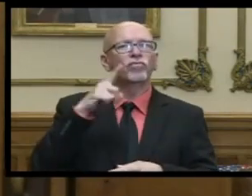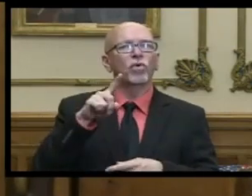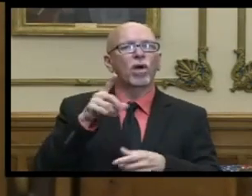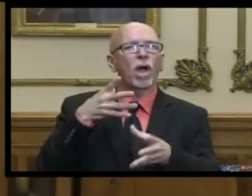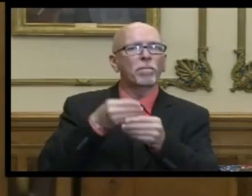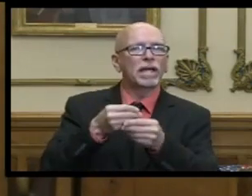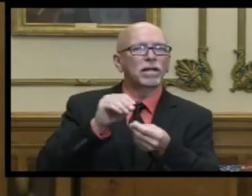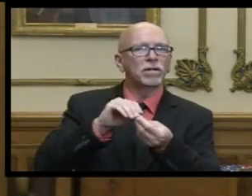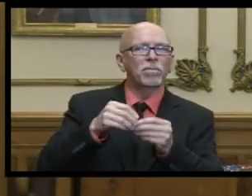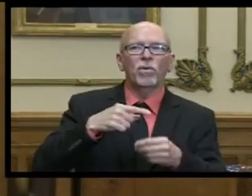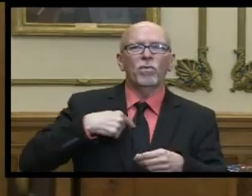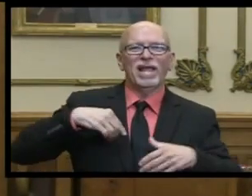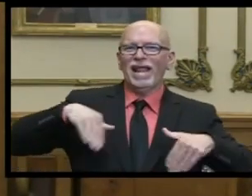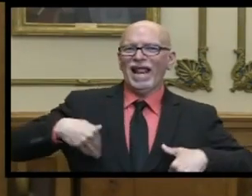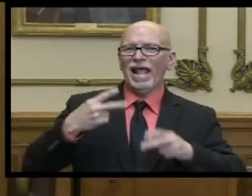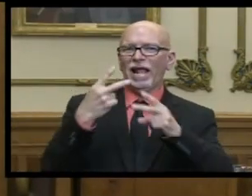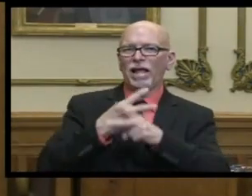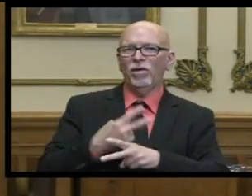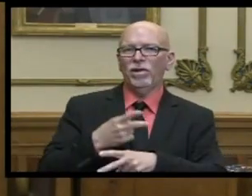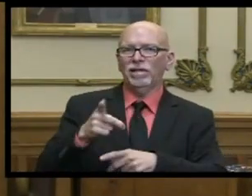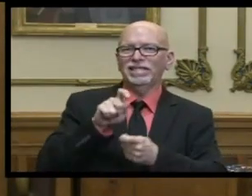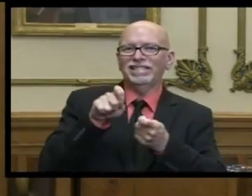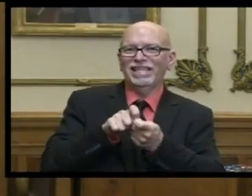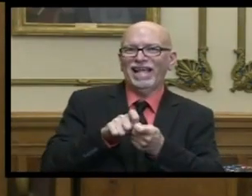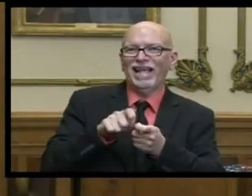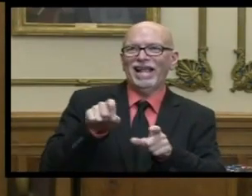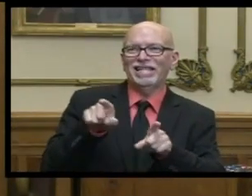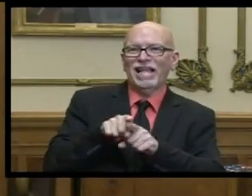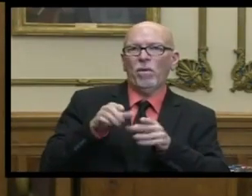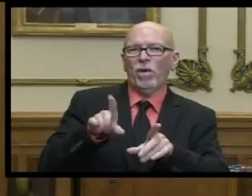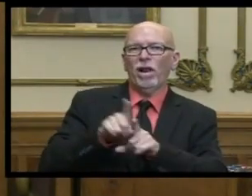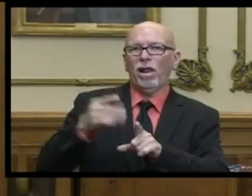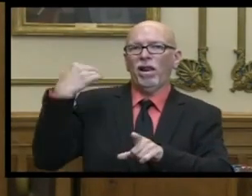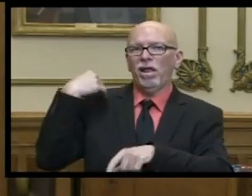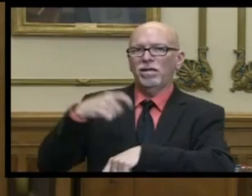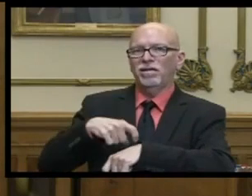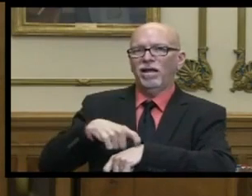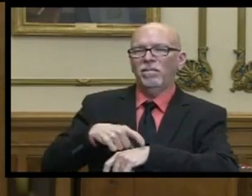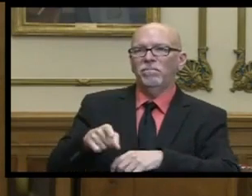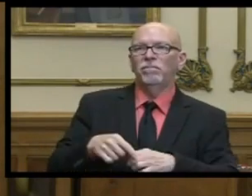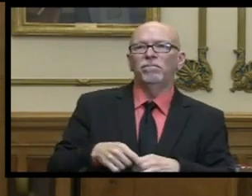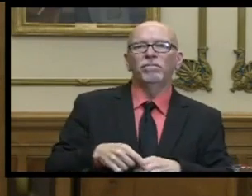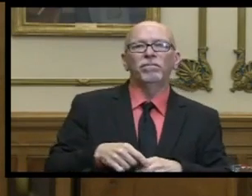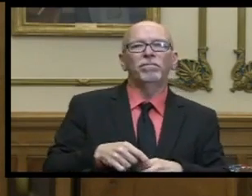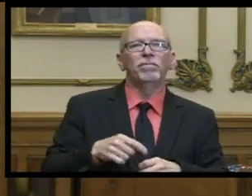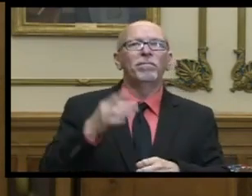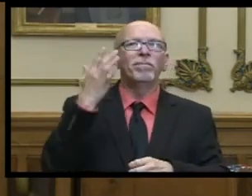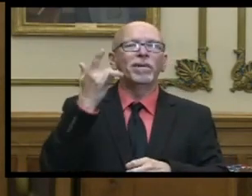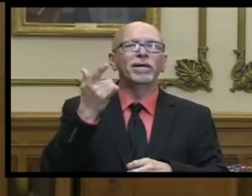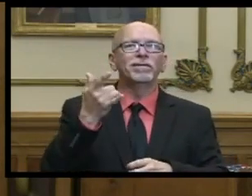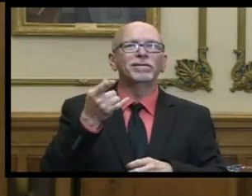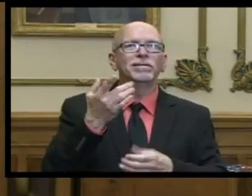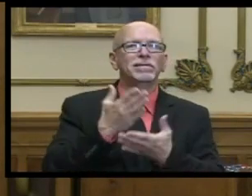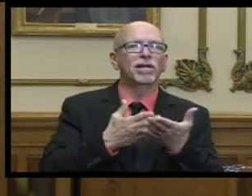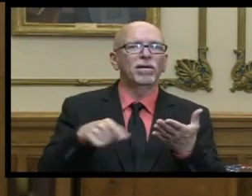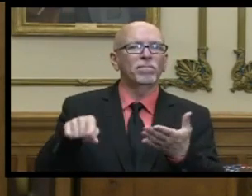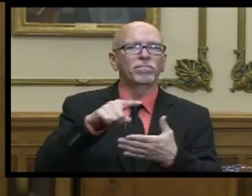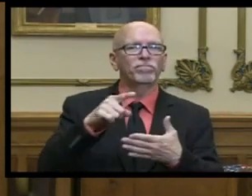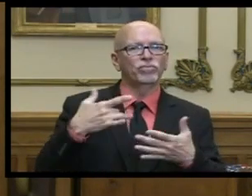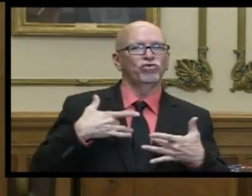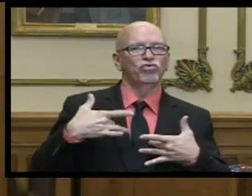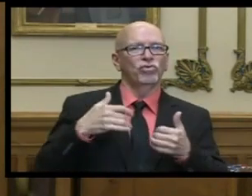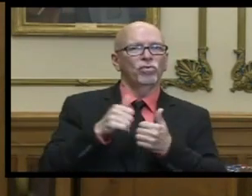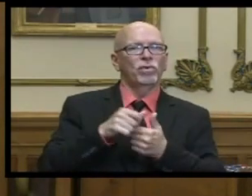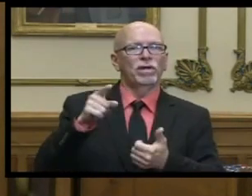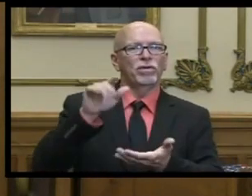numbers we did not yet calculate those exactly in the same way that we did last time in part because of some of the concerns